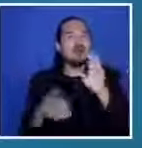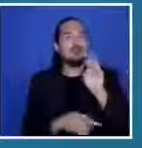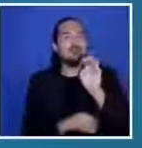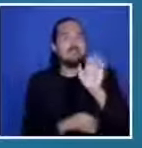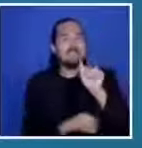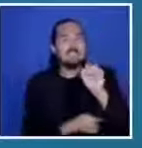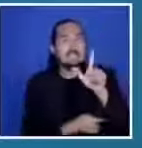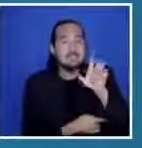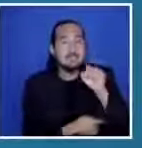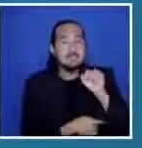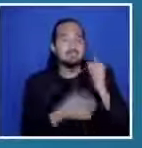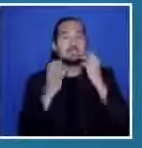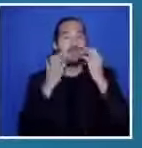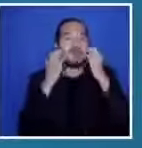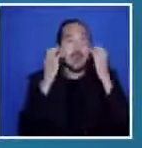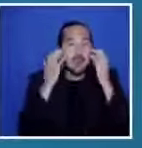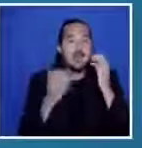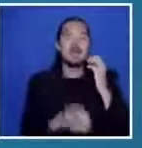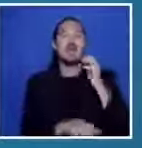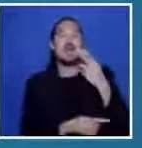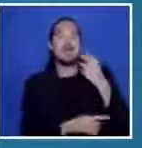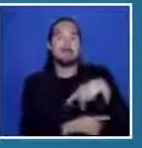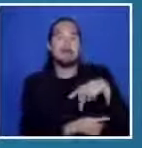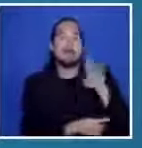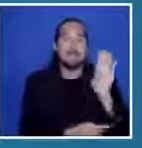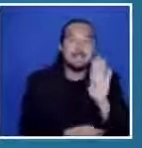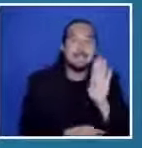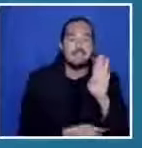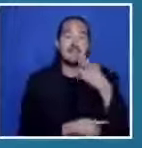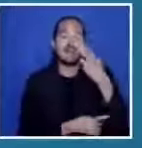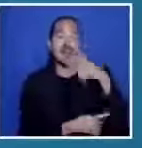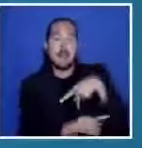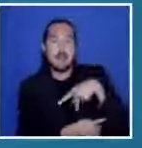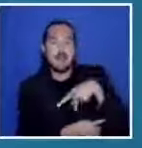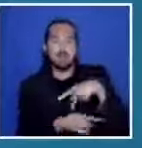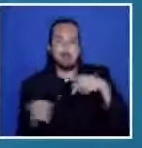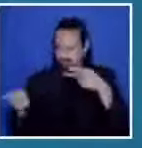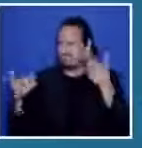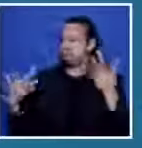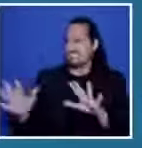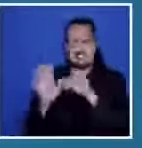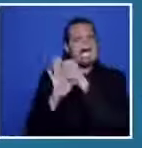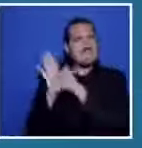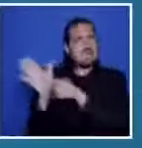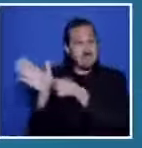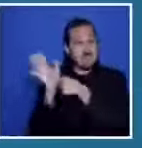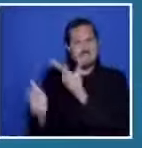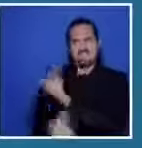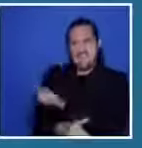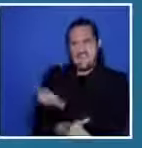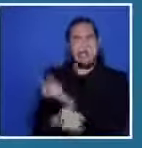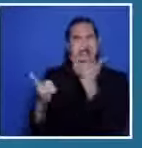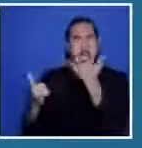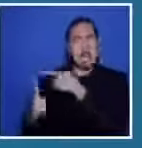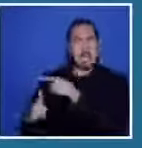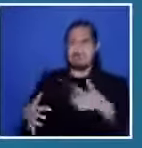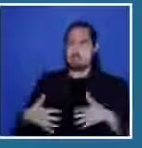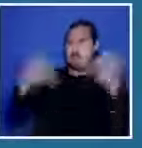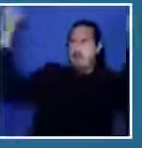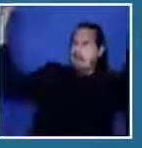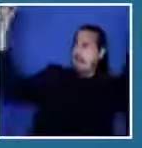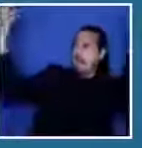a state requirement But now in the midst of this pandemic That has taken over 650